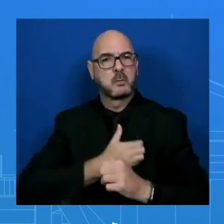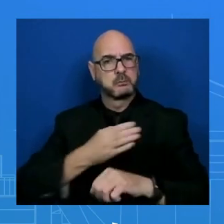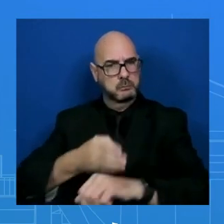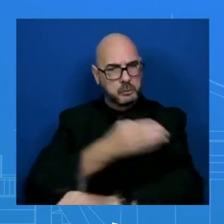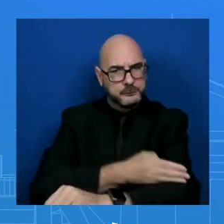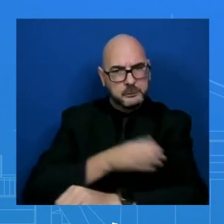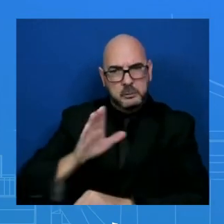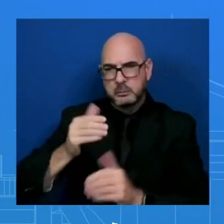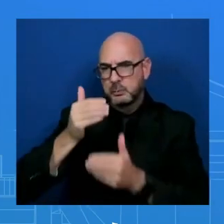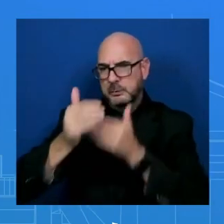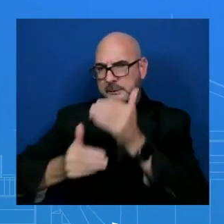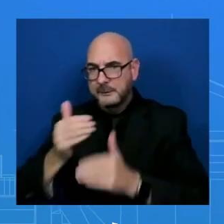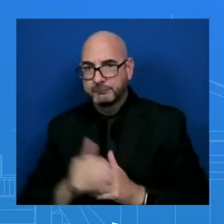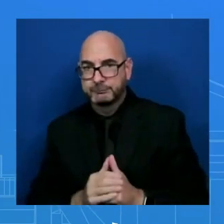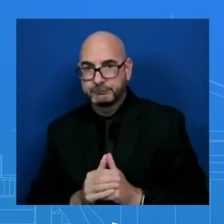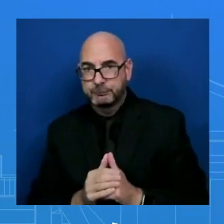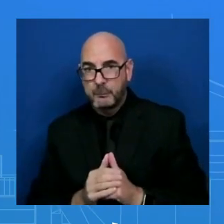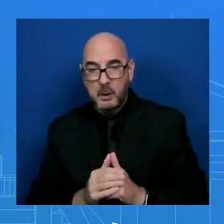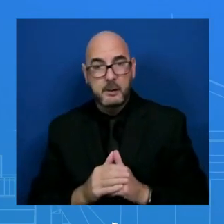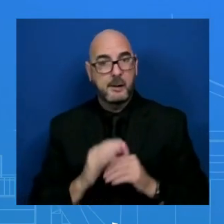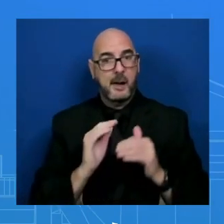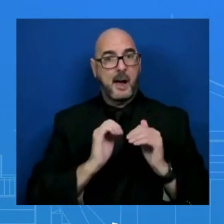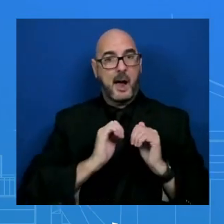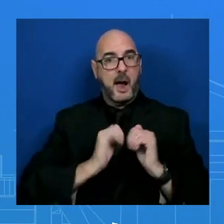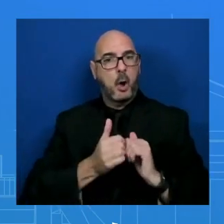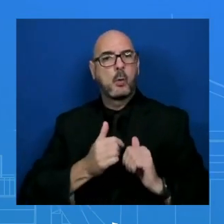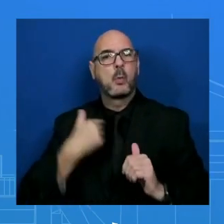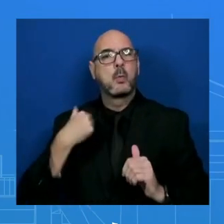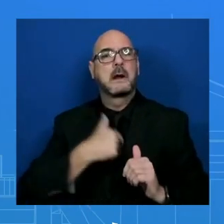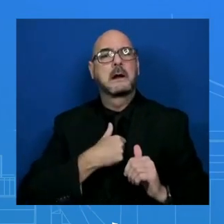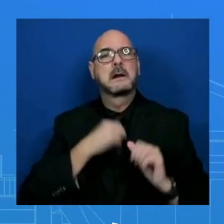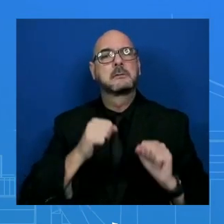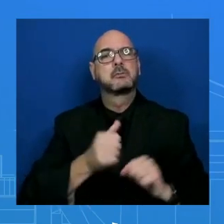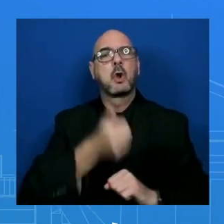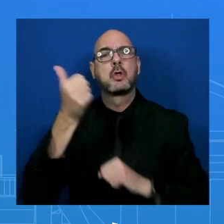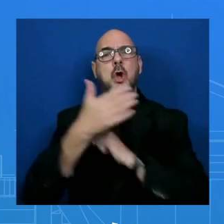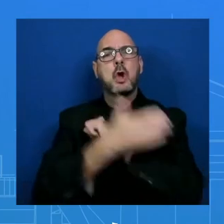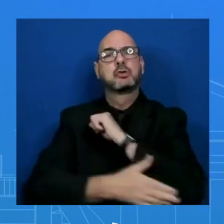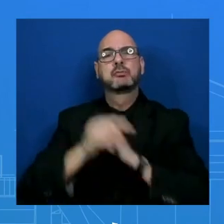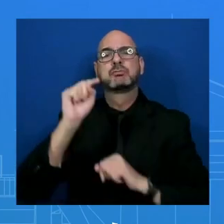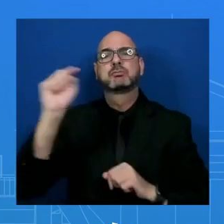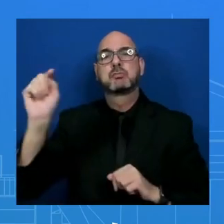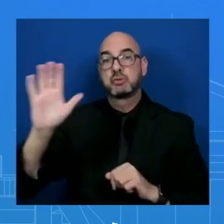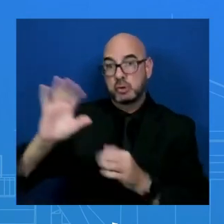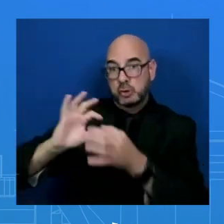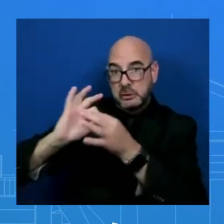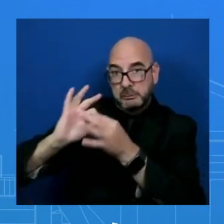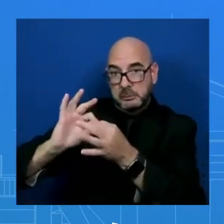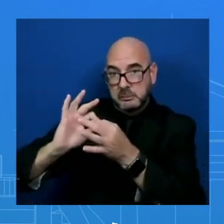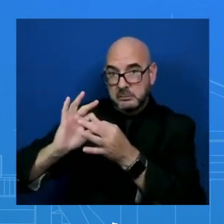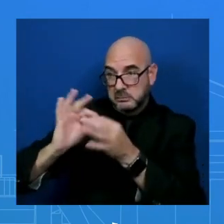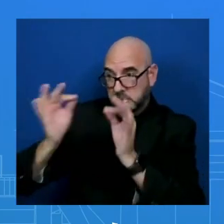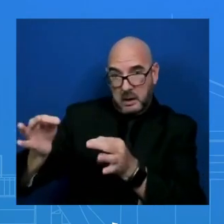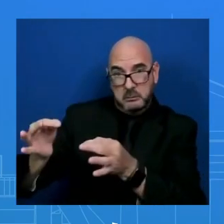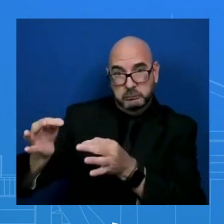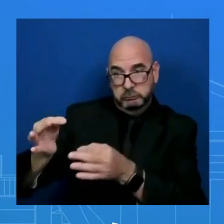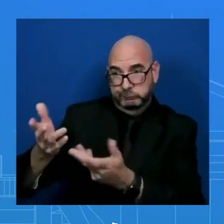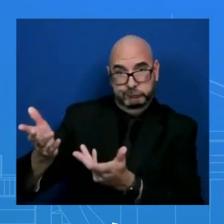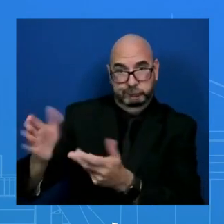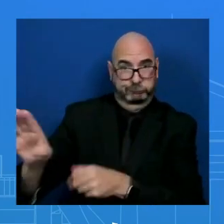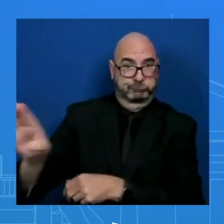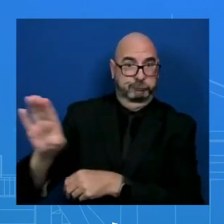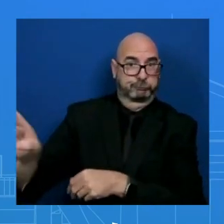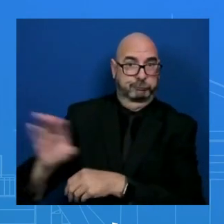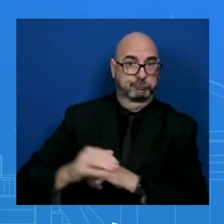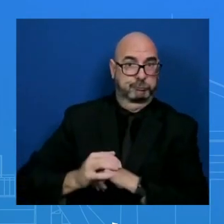prosperity, and we'll let other countries and the relationships they're developing speak for themselves. Yeah. Thanks. Brett McGurk is in Riyadh and